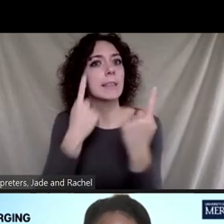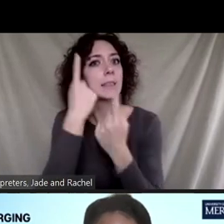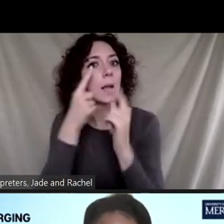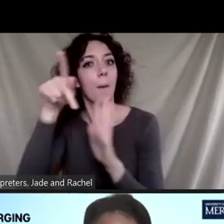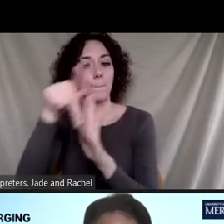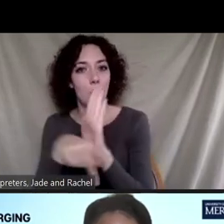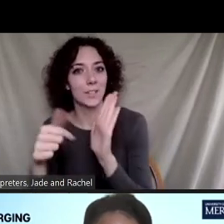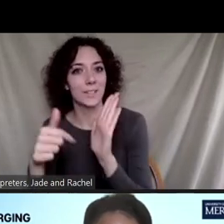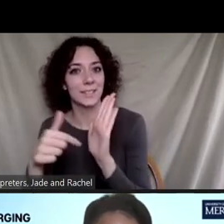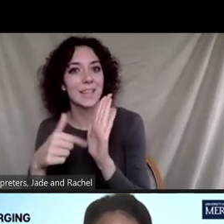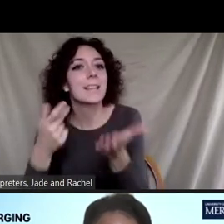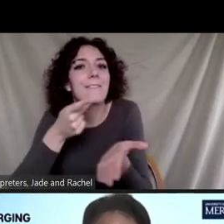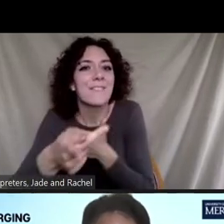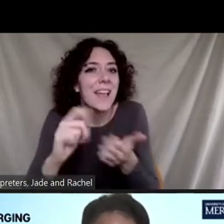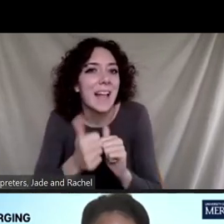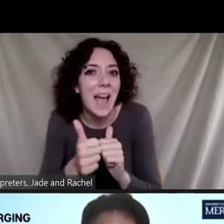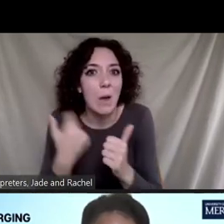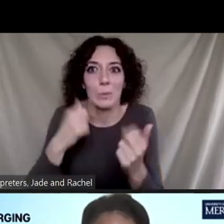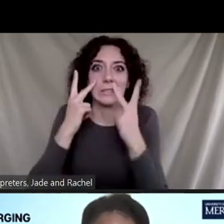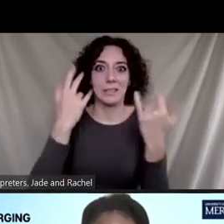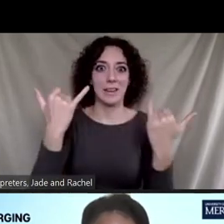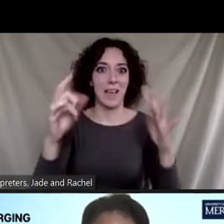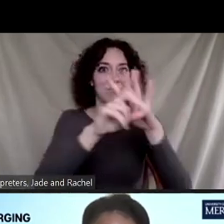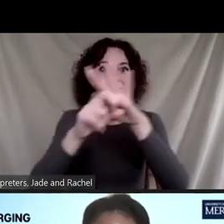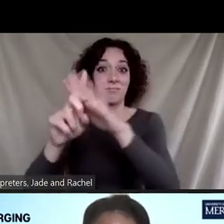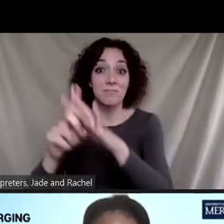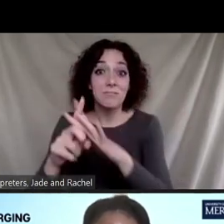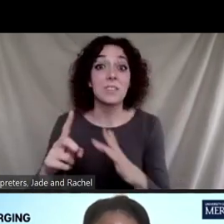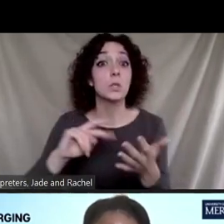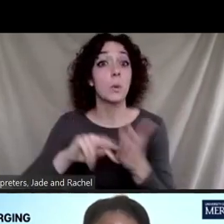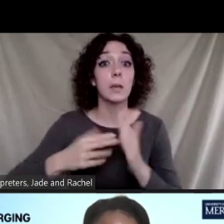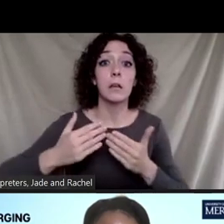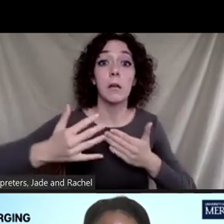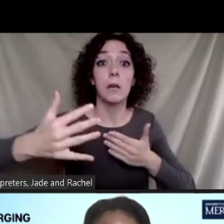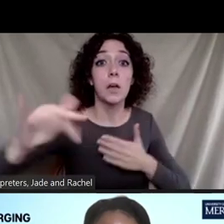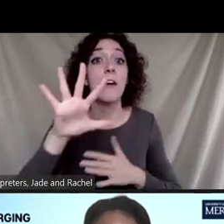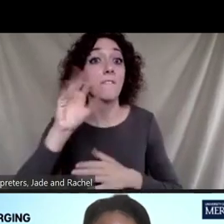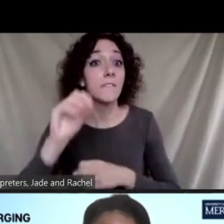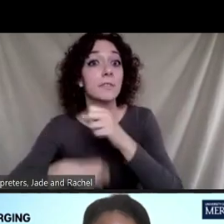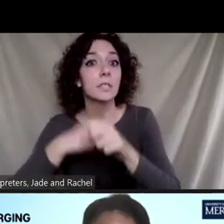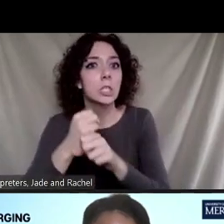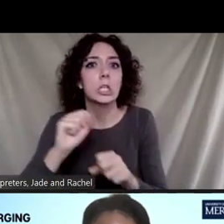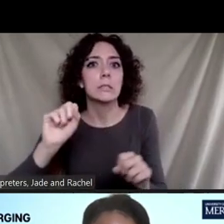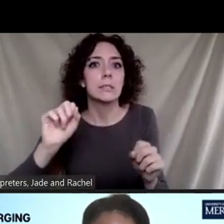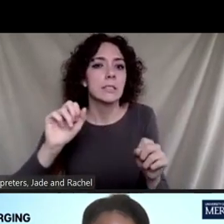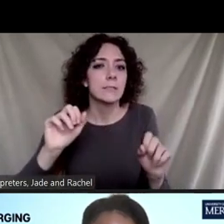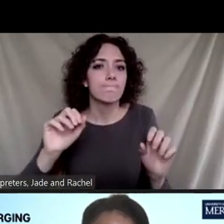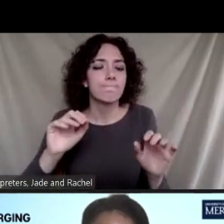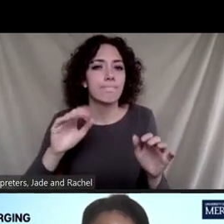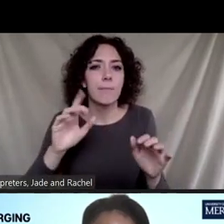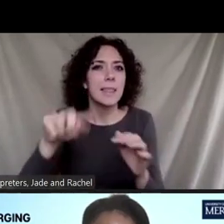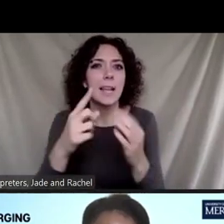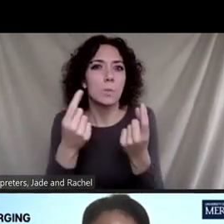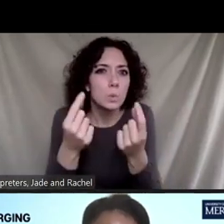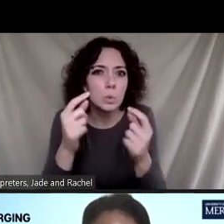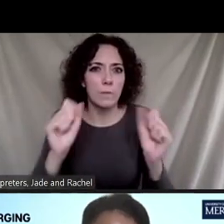the failures have been and what EPA over the next 50 years should be doing differently to address that fundamentally. And then I